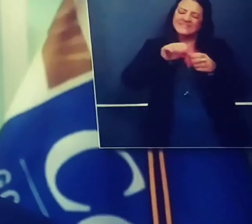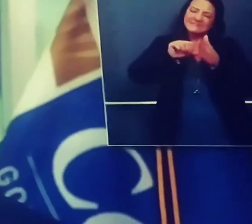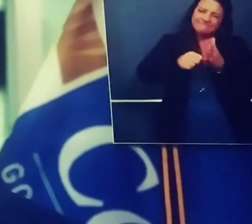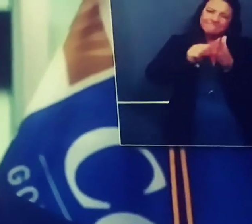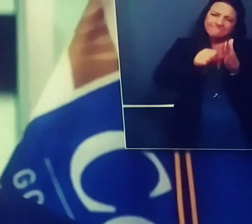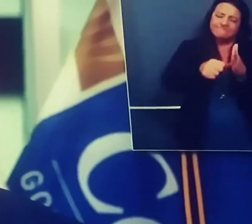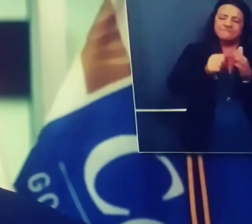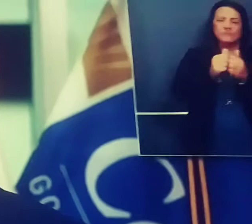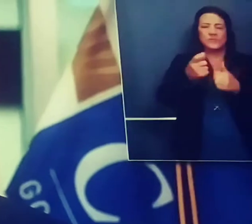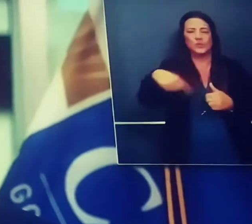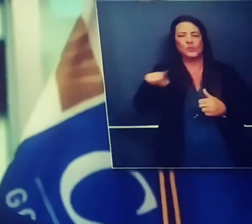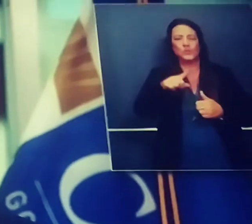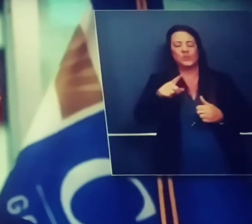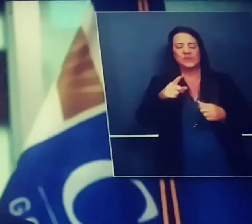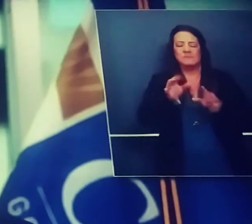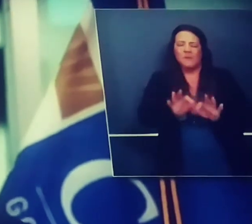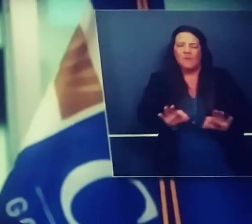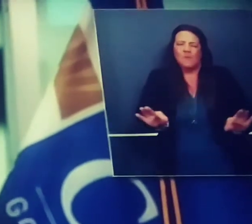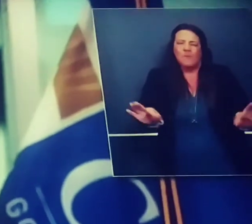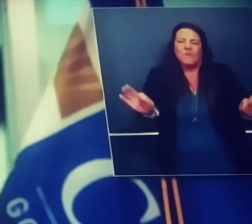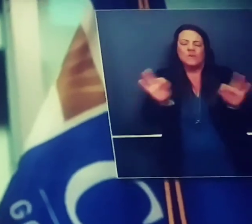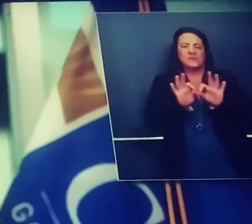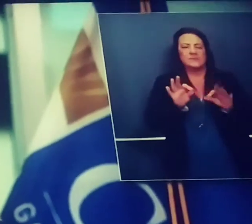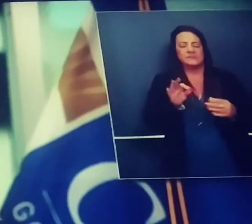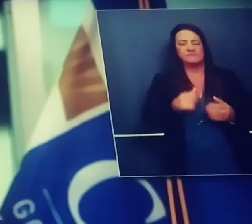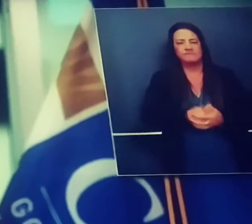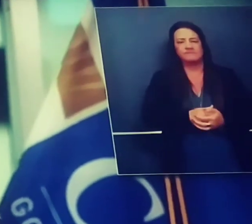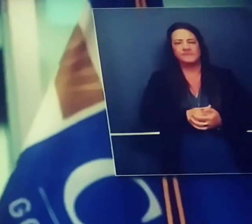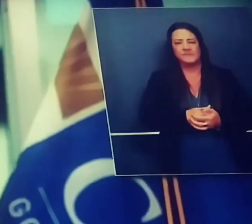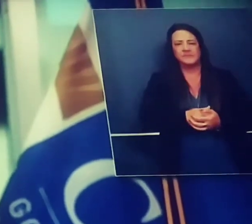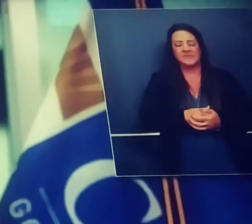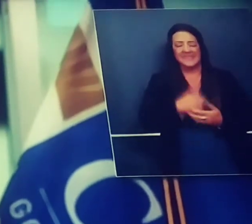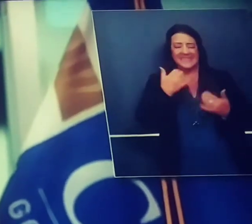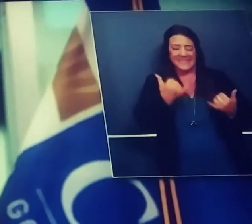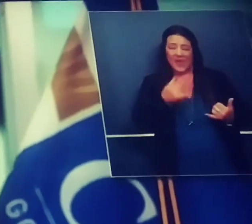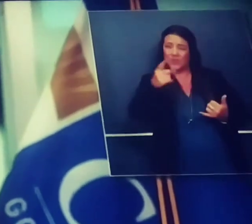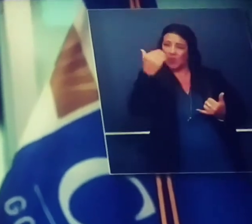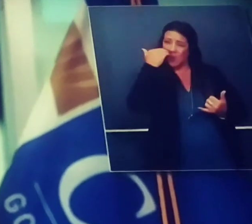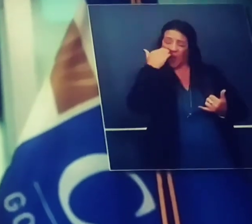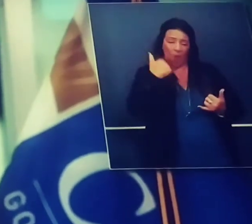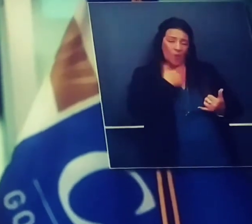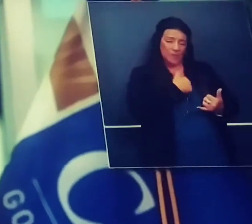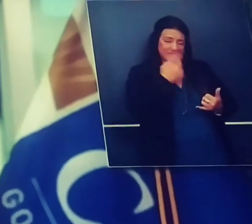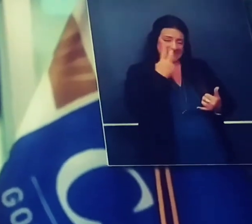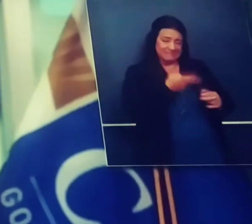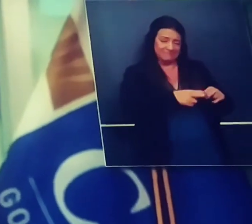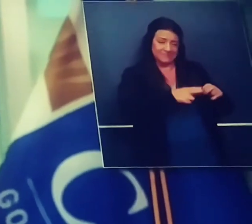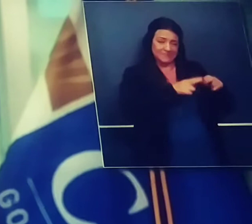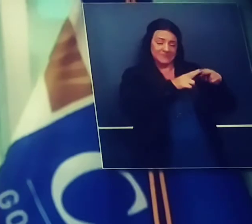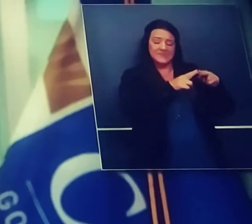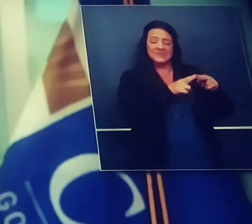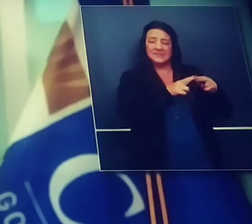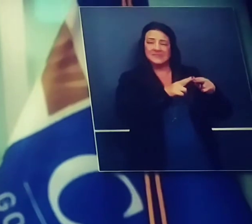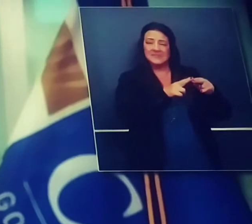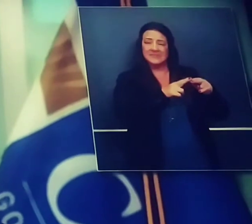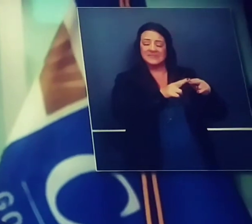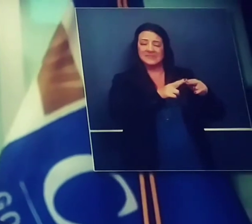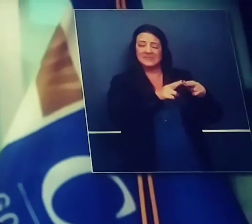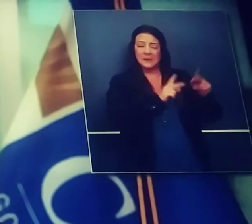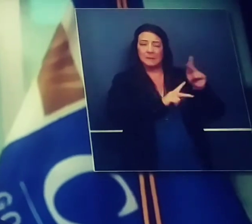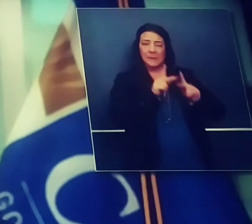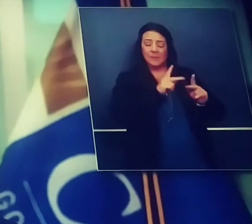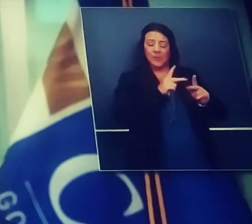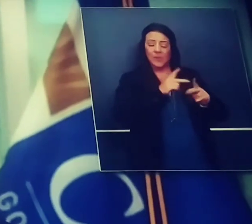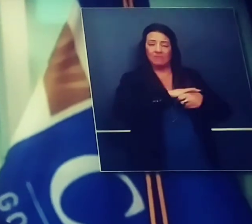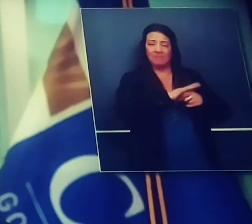critical juncture when we are experiencing an increase in cases that we have not experienced in the past to take